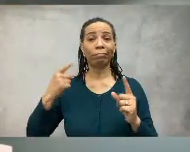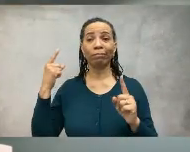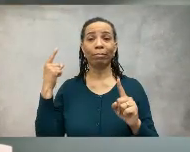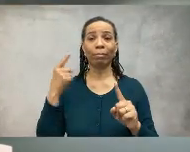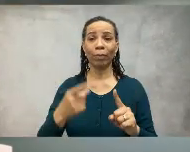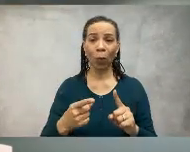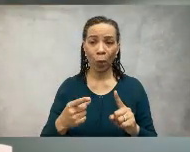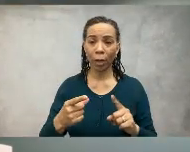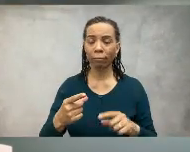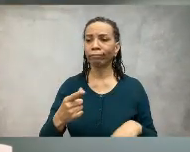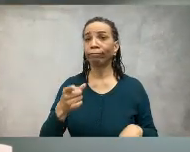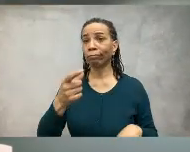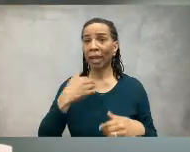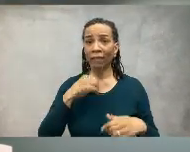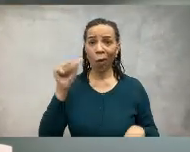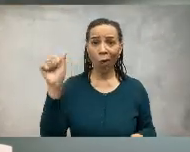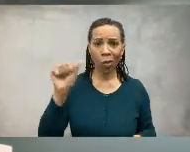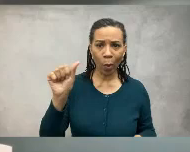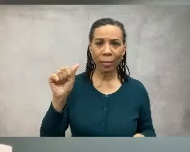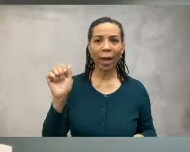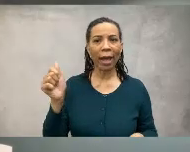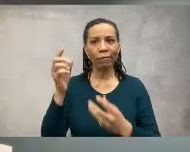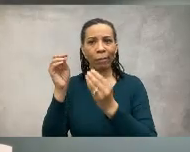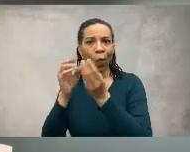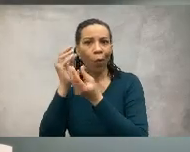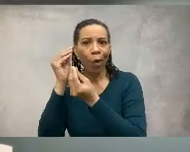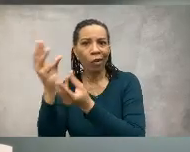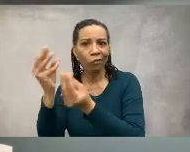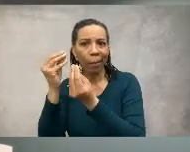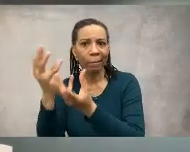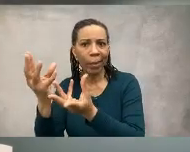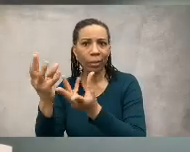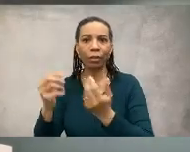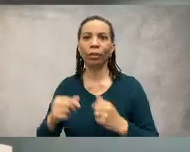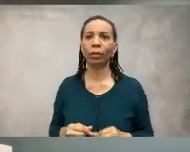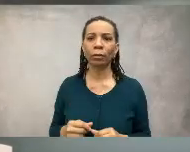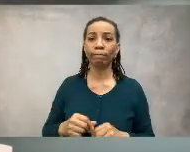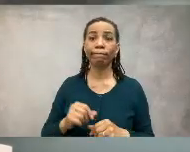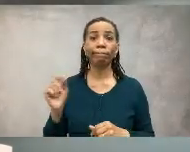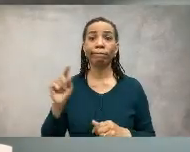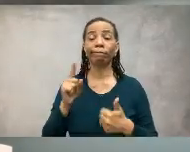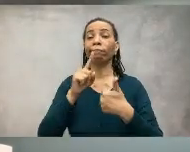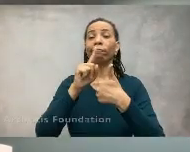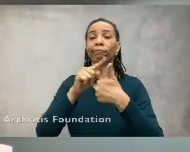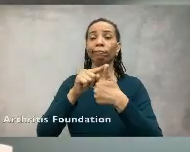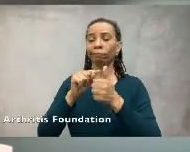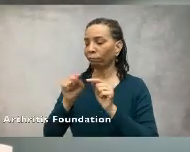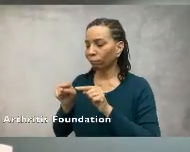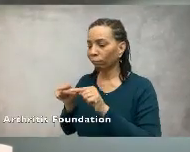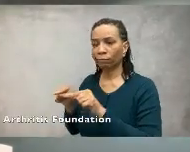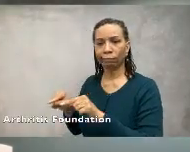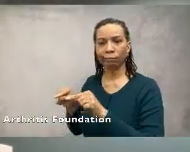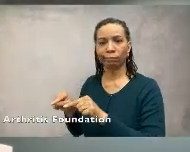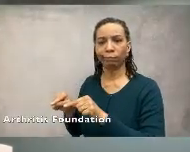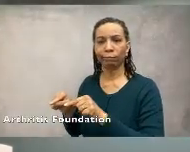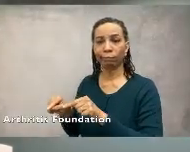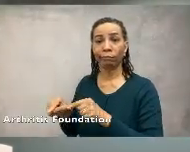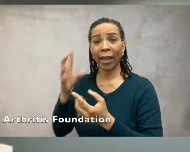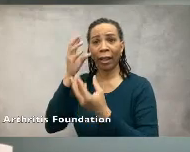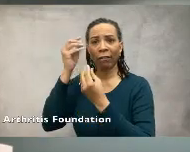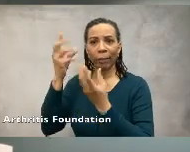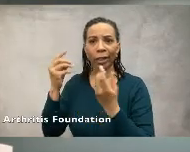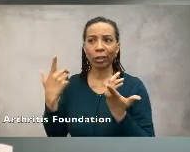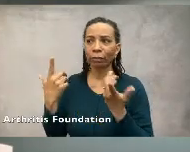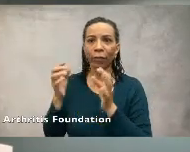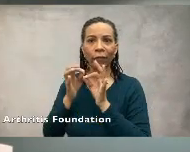hi welcome today I'd like to talk to you about additional resources that can better help you the first place you can find information is the arthritis